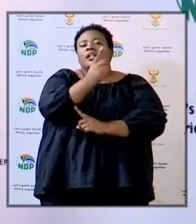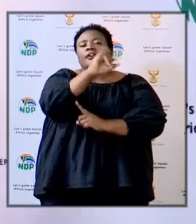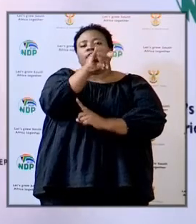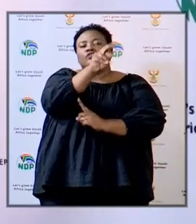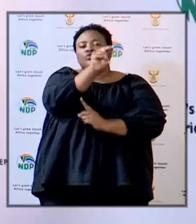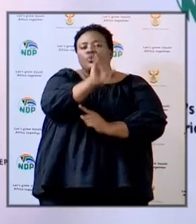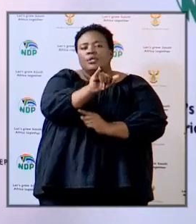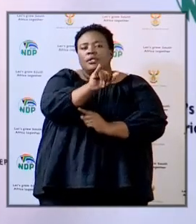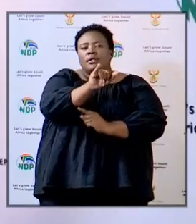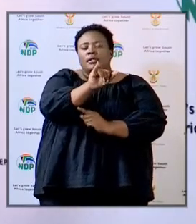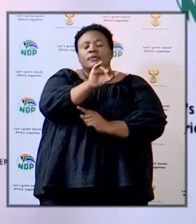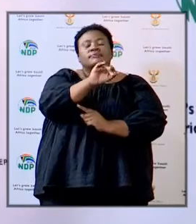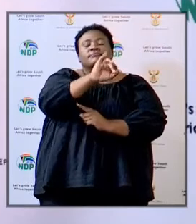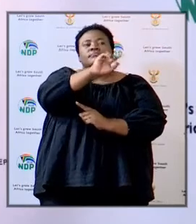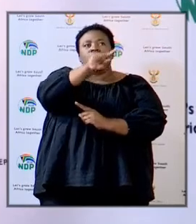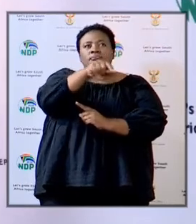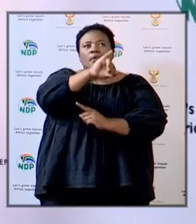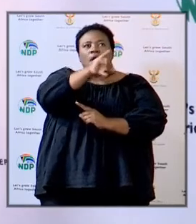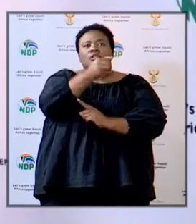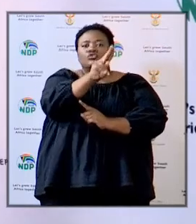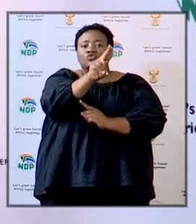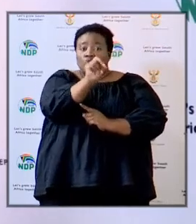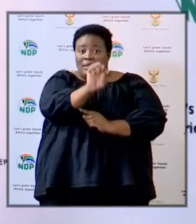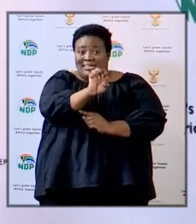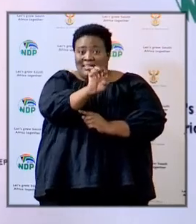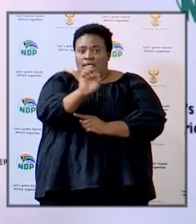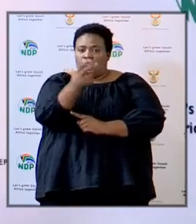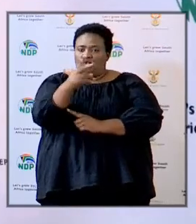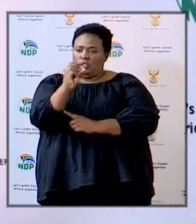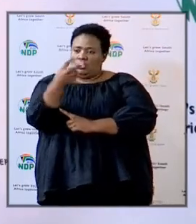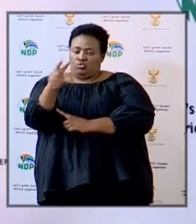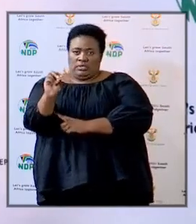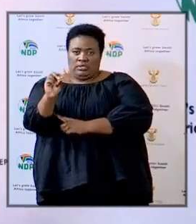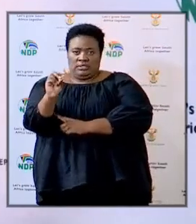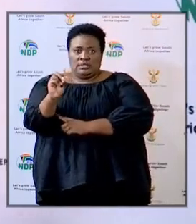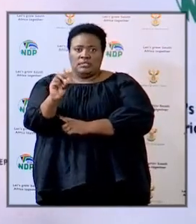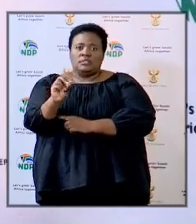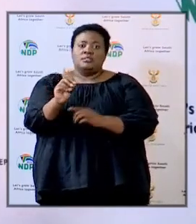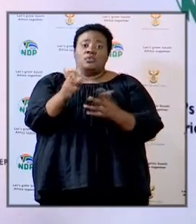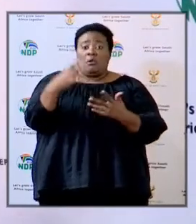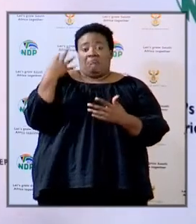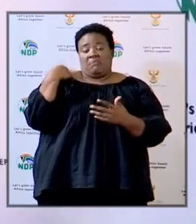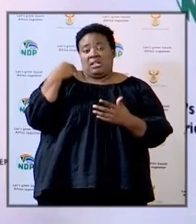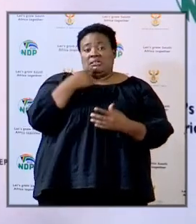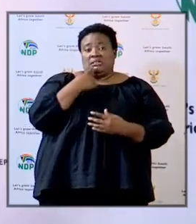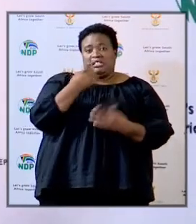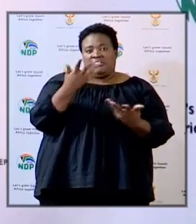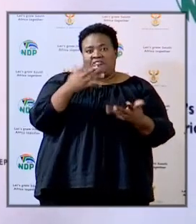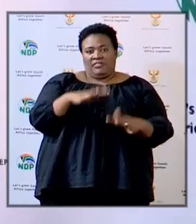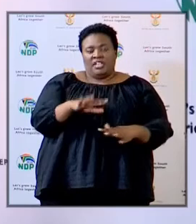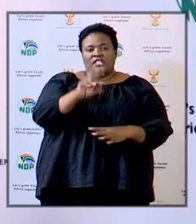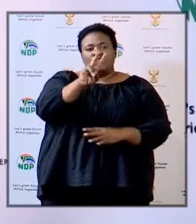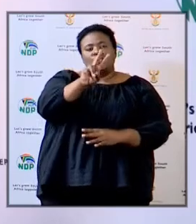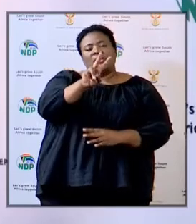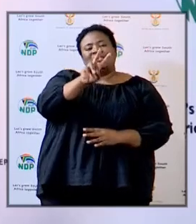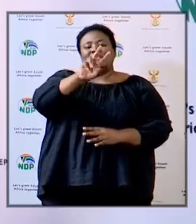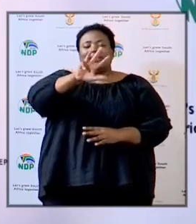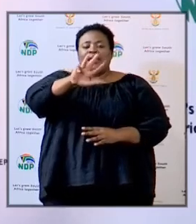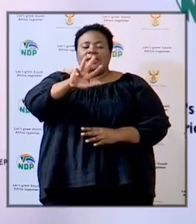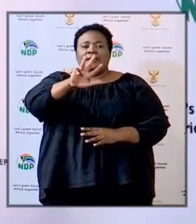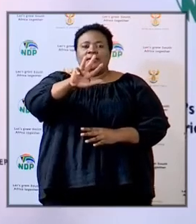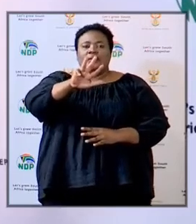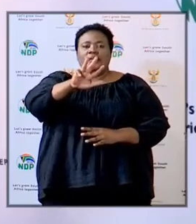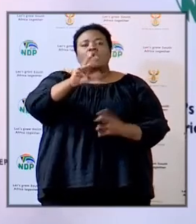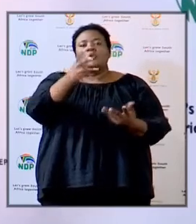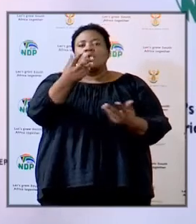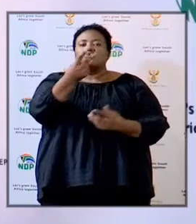As the Minister and the DG have indicated, the 28th or 29th of May was the